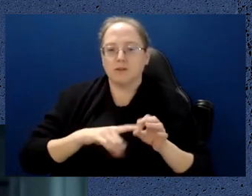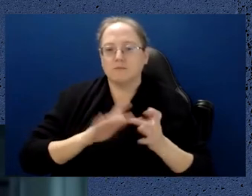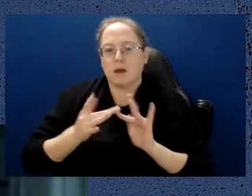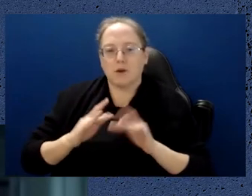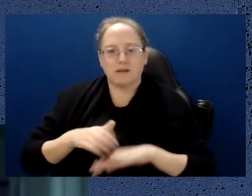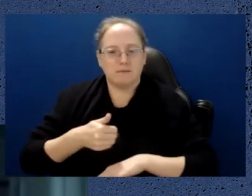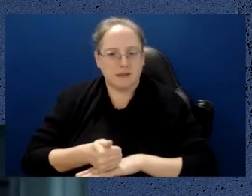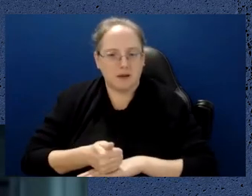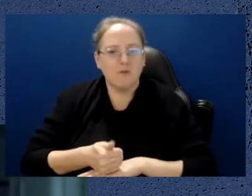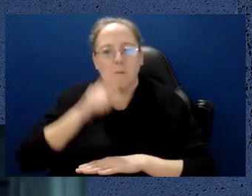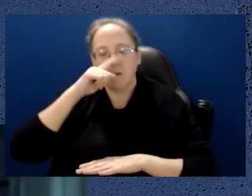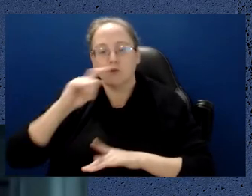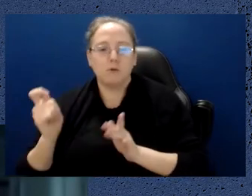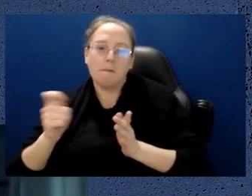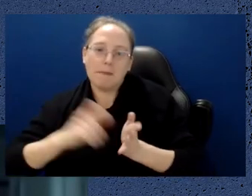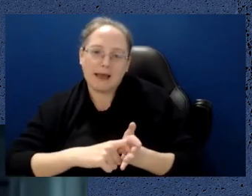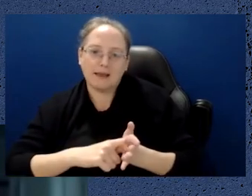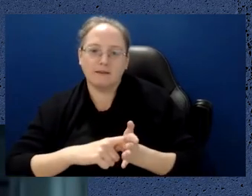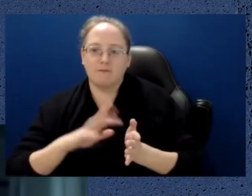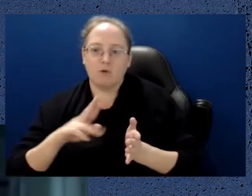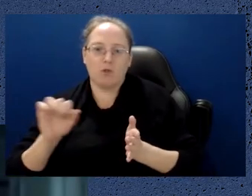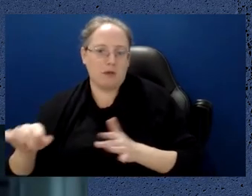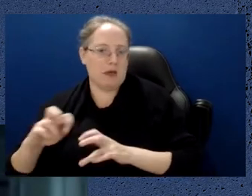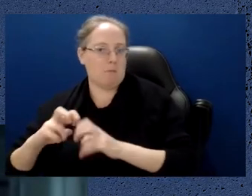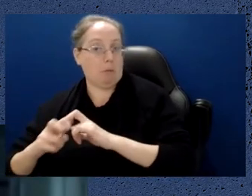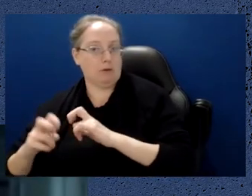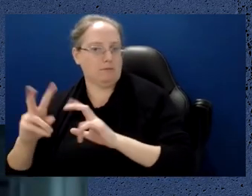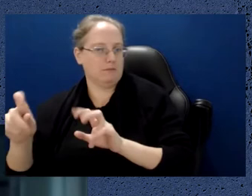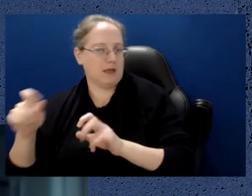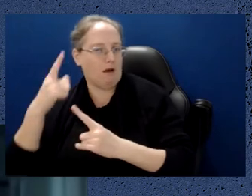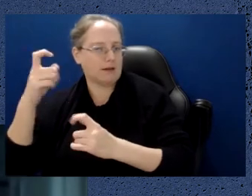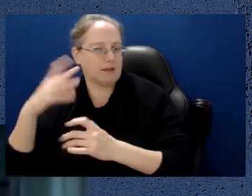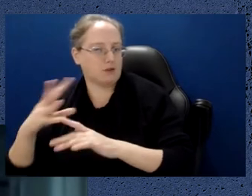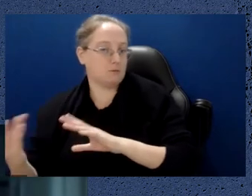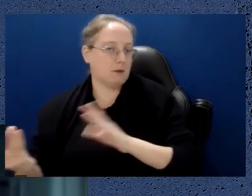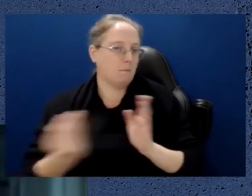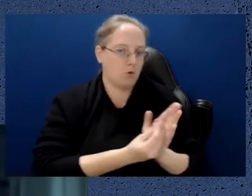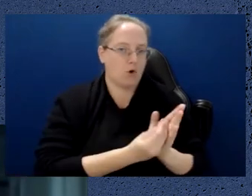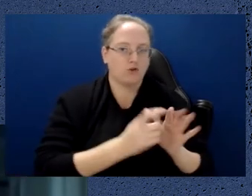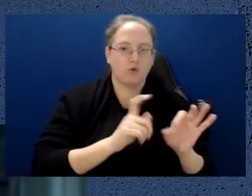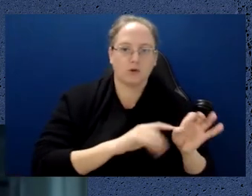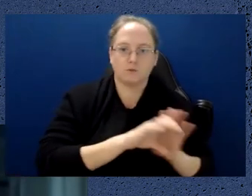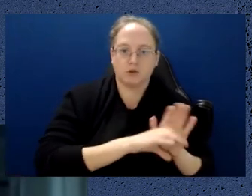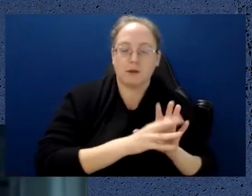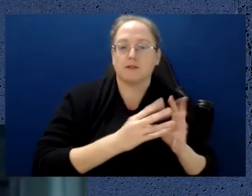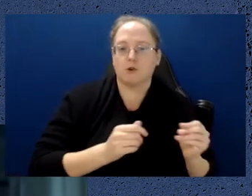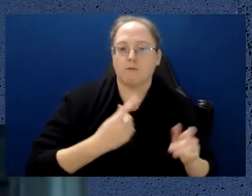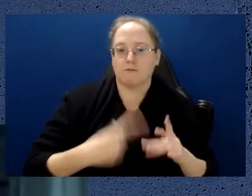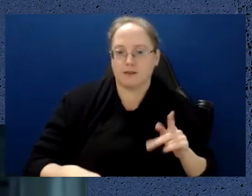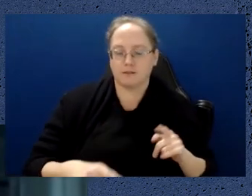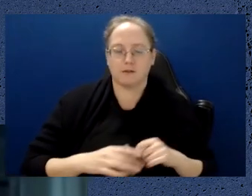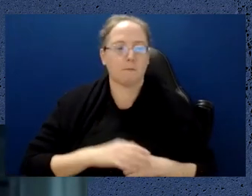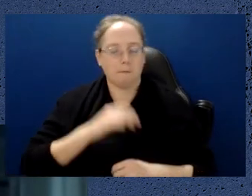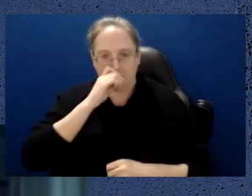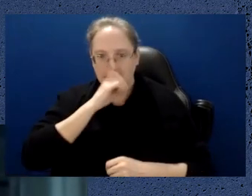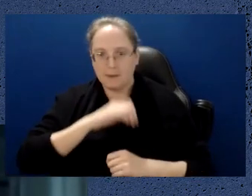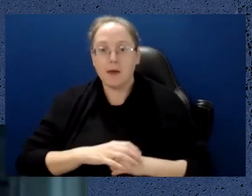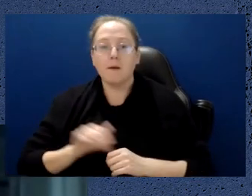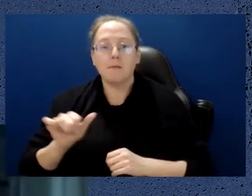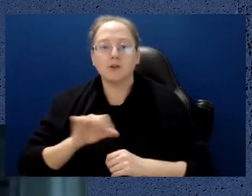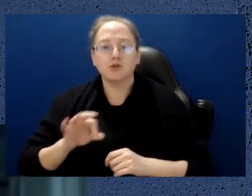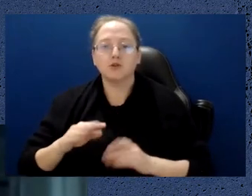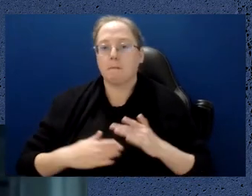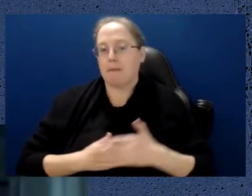on a classical computer. But that shouldn't color one's view of the importance of quantum computing going forward. But,